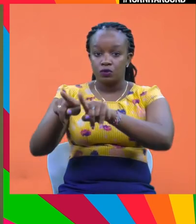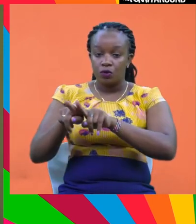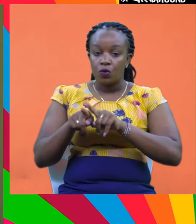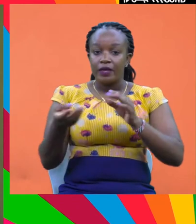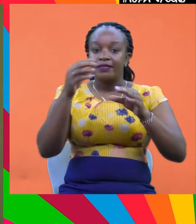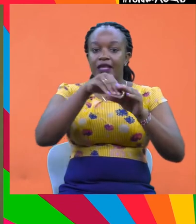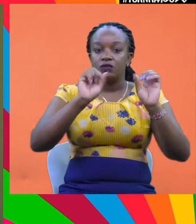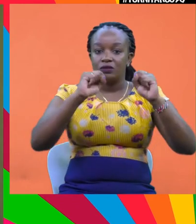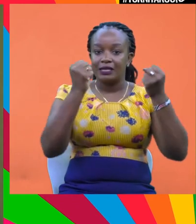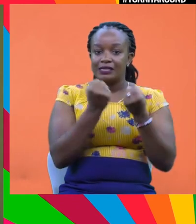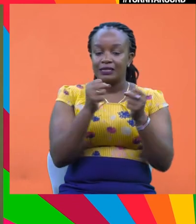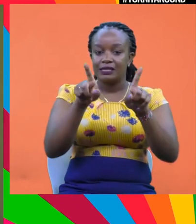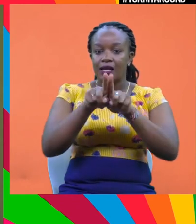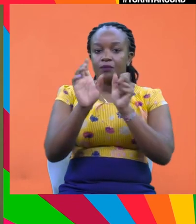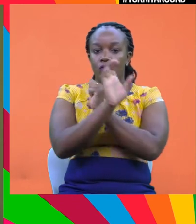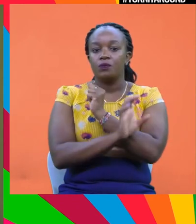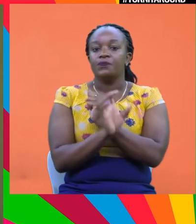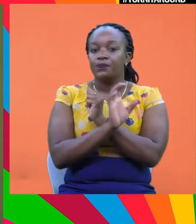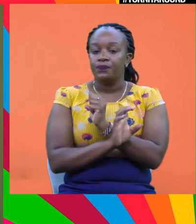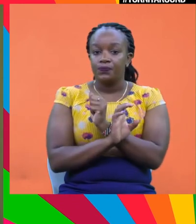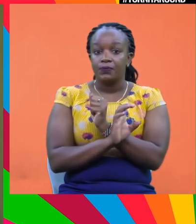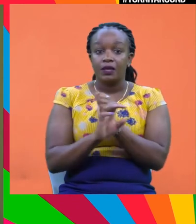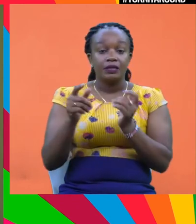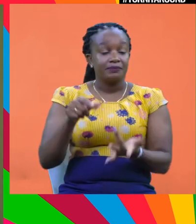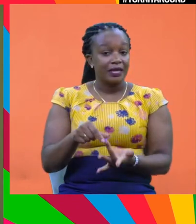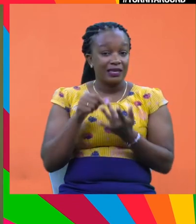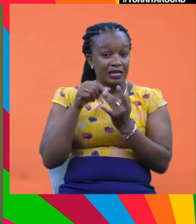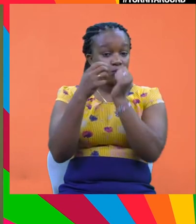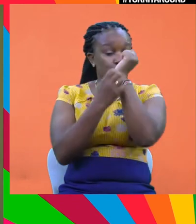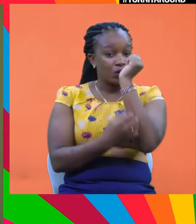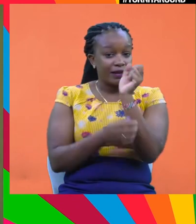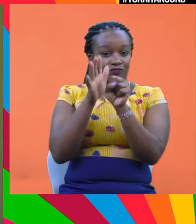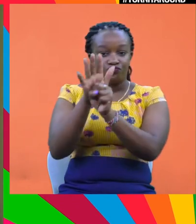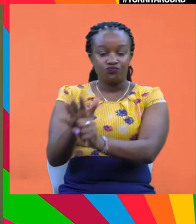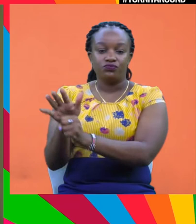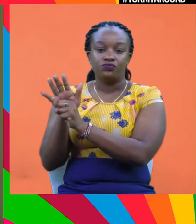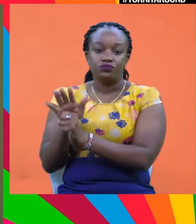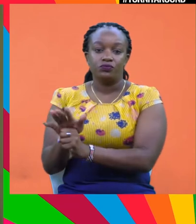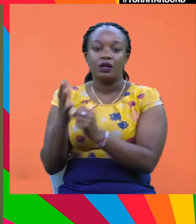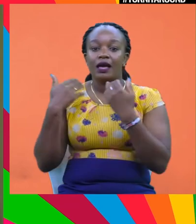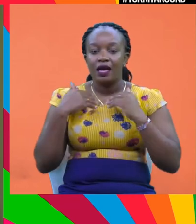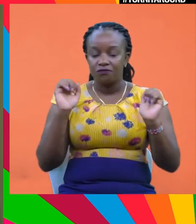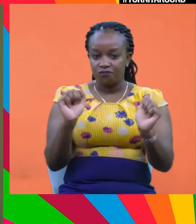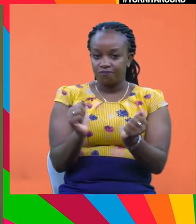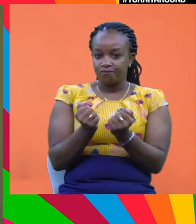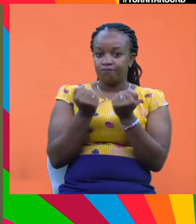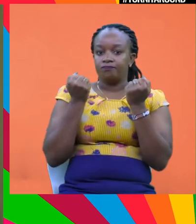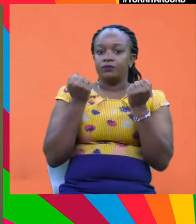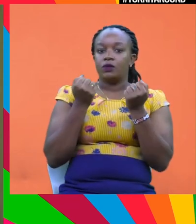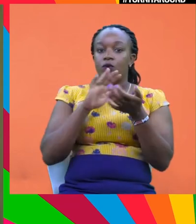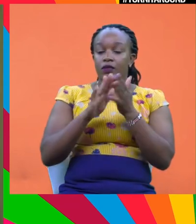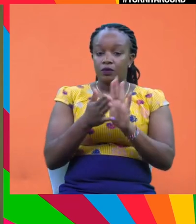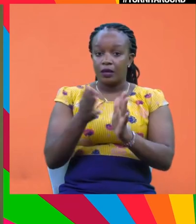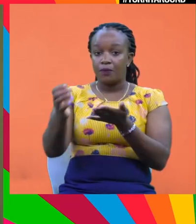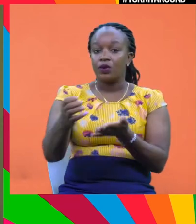societies and across countries. Especially the poor and vulnerable have been hard hit, and recovery here will